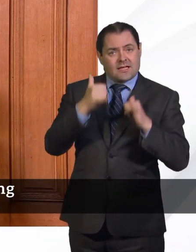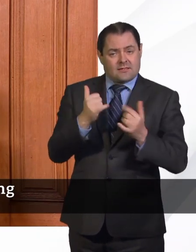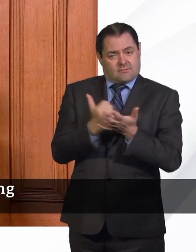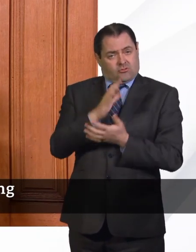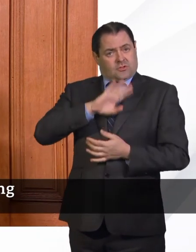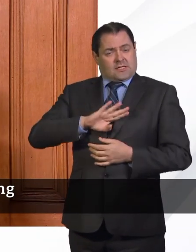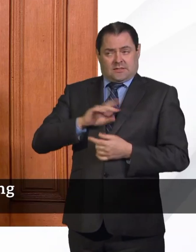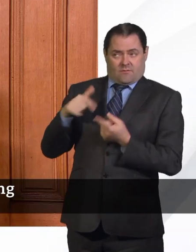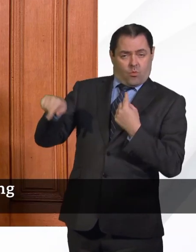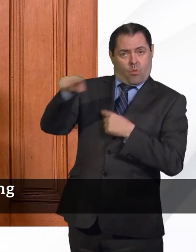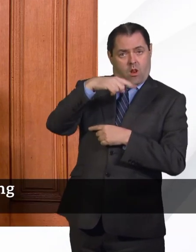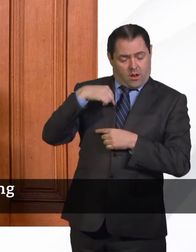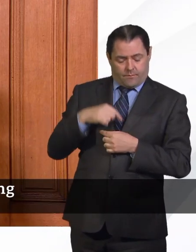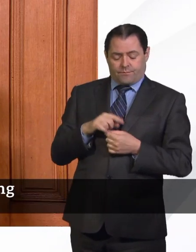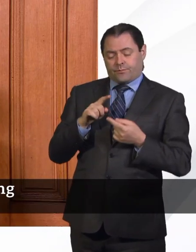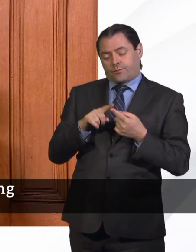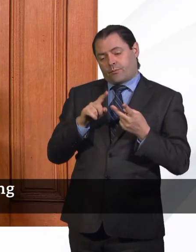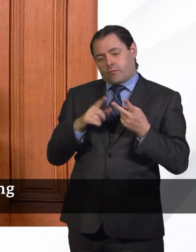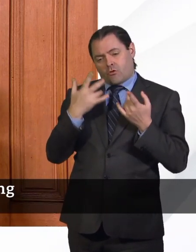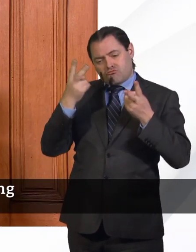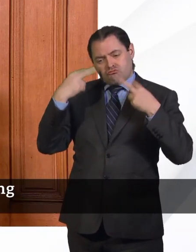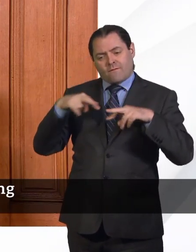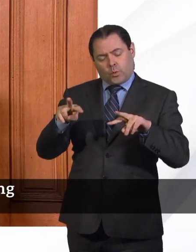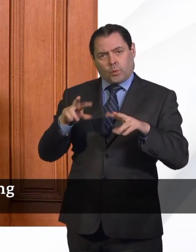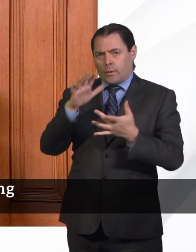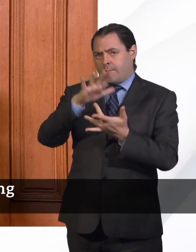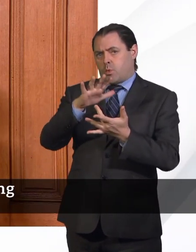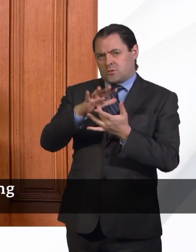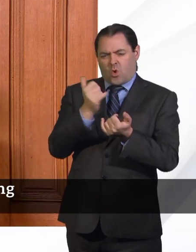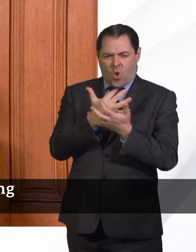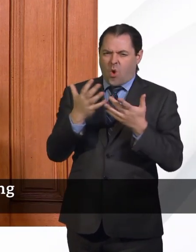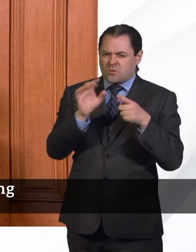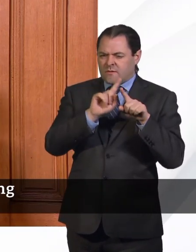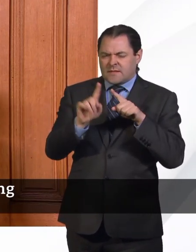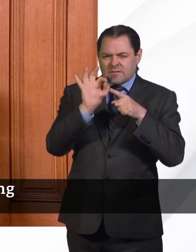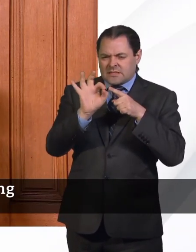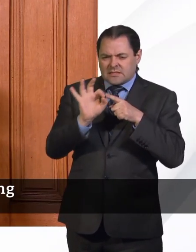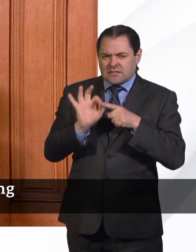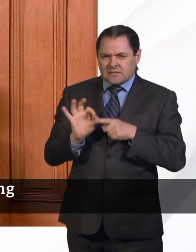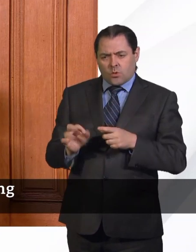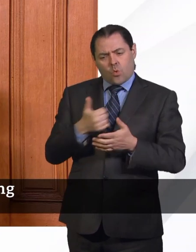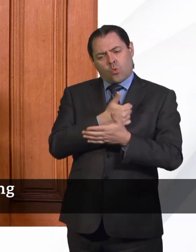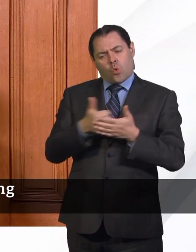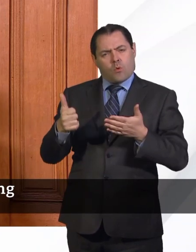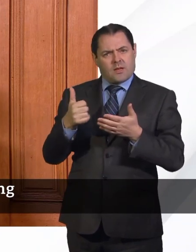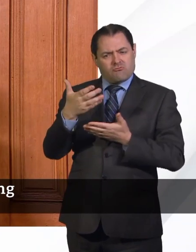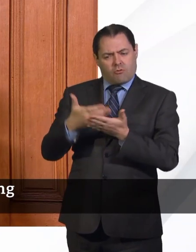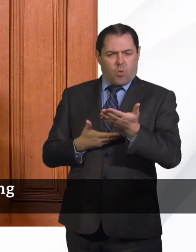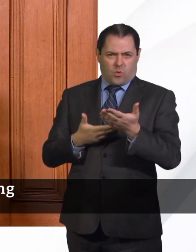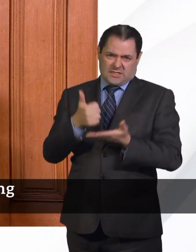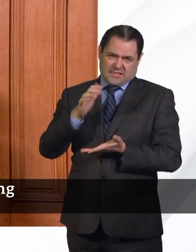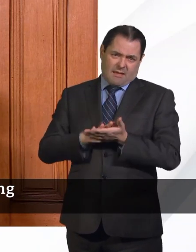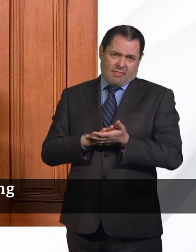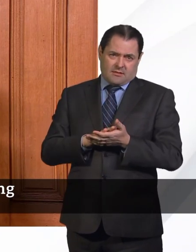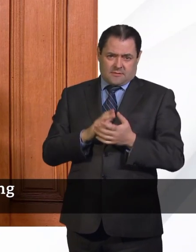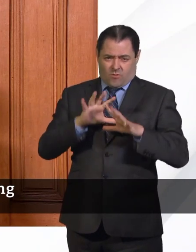The review is an important piece of work. There was a great deal in it, a lot of different factors looked at. Normally, a report like this would take us a good six months.